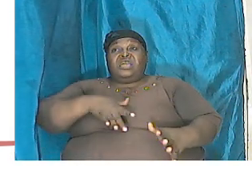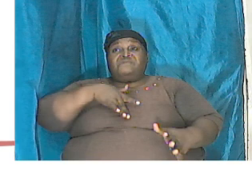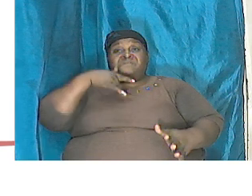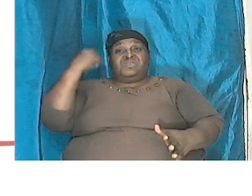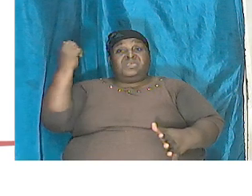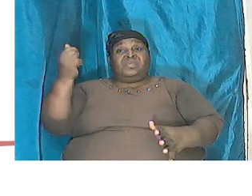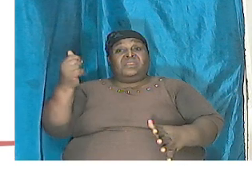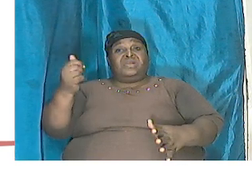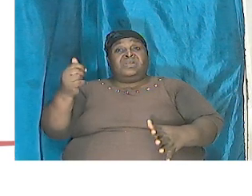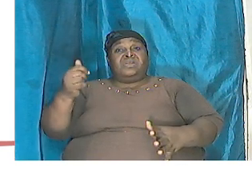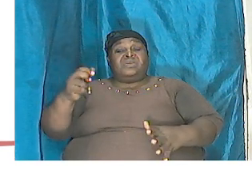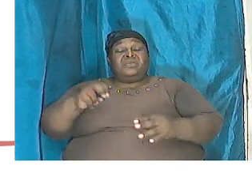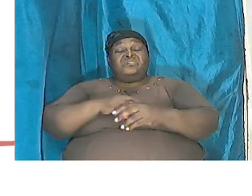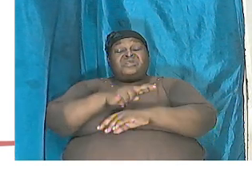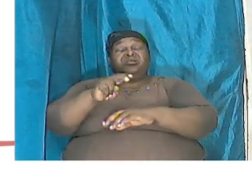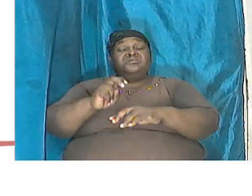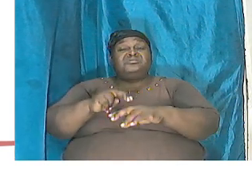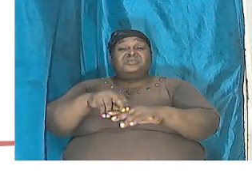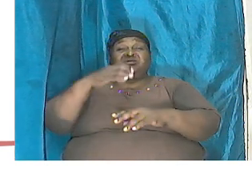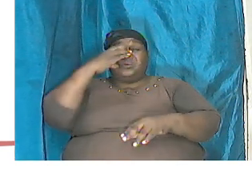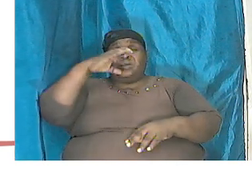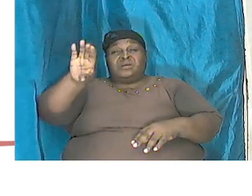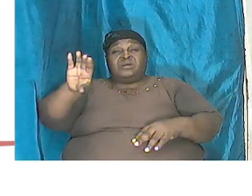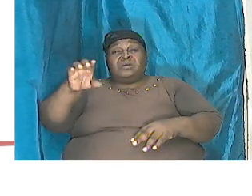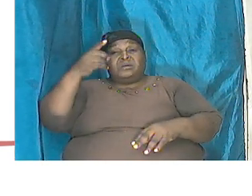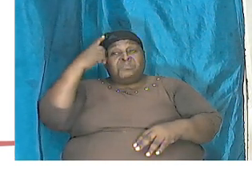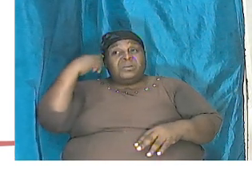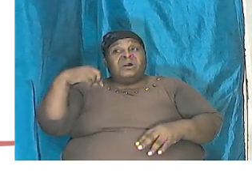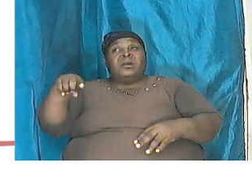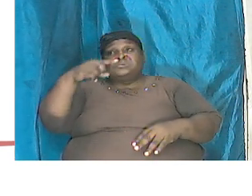cursed and the constant pressure that them under is because they are black